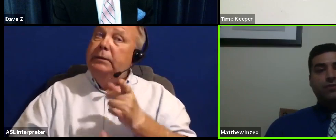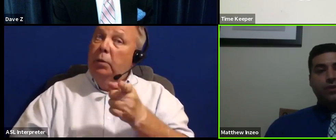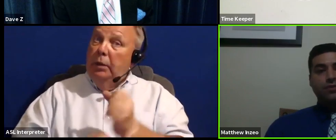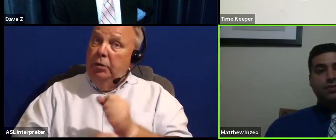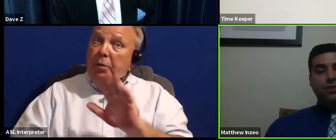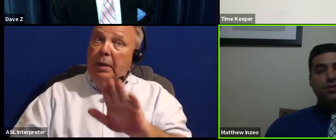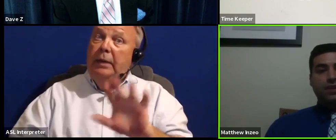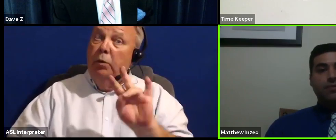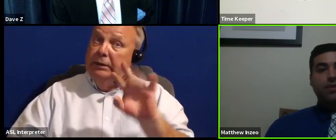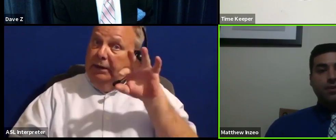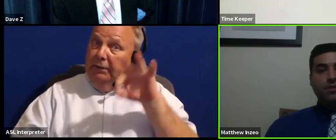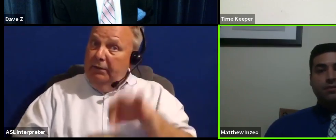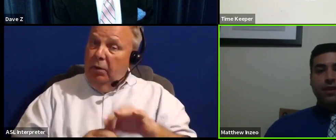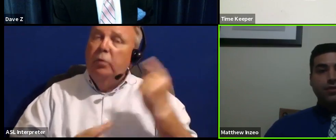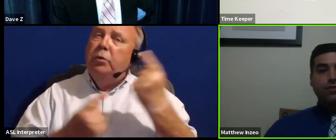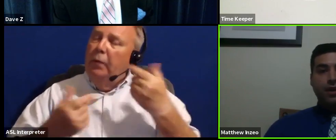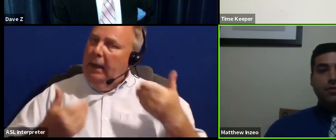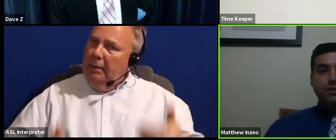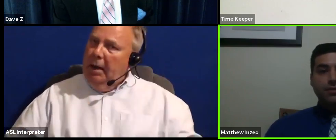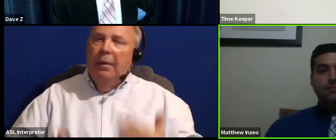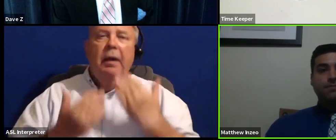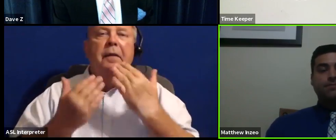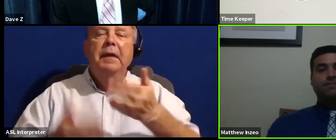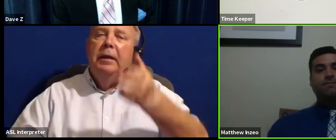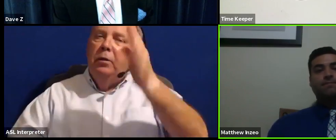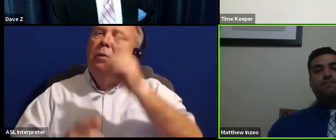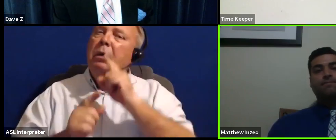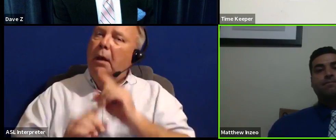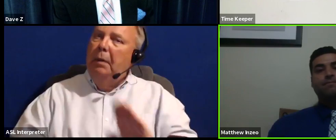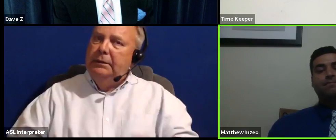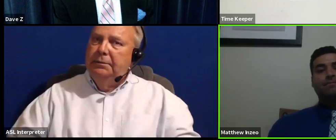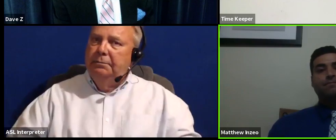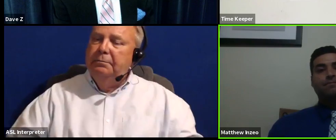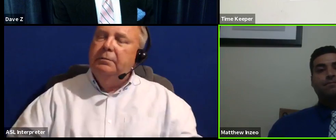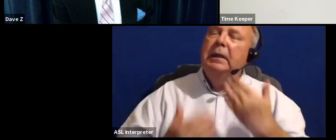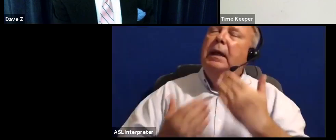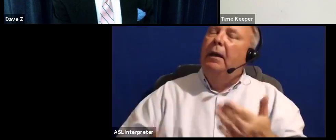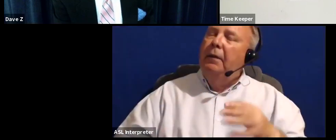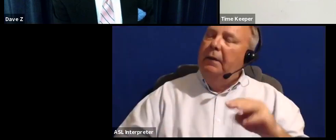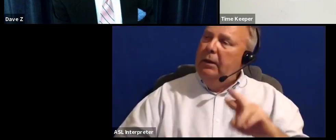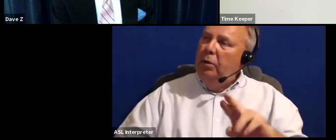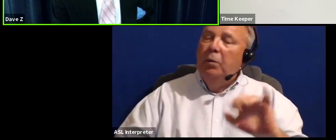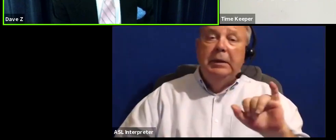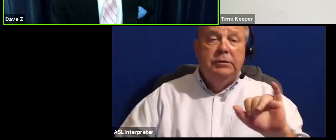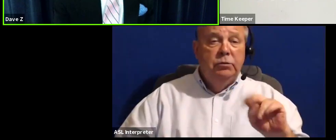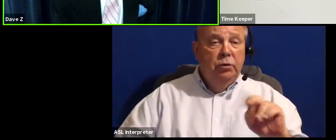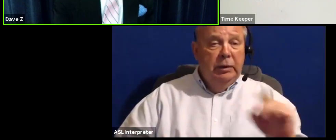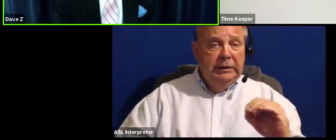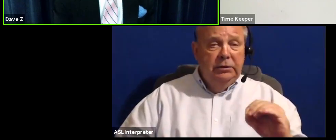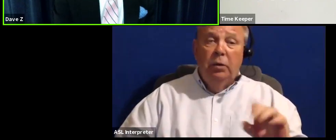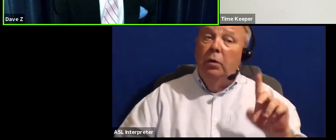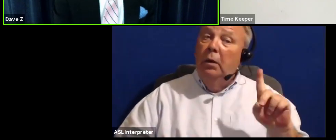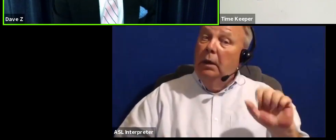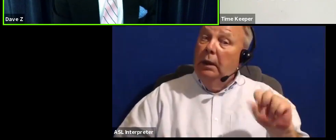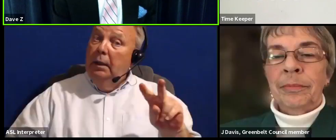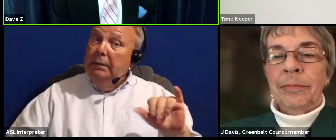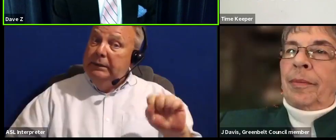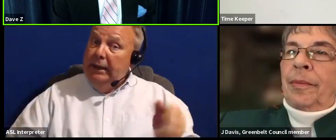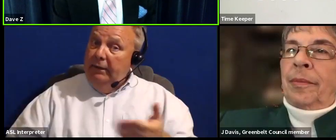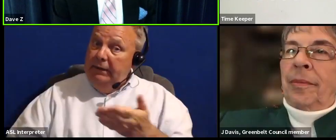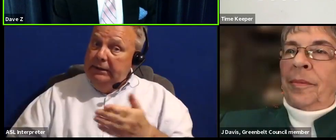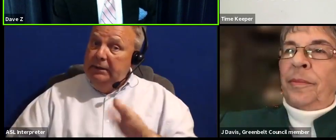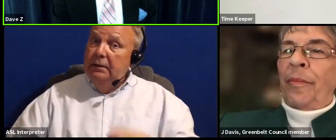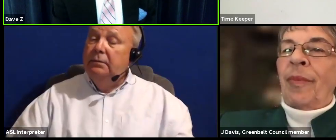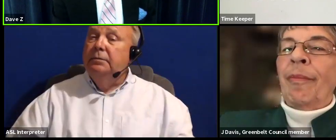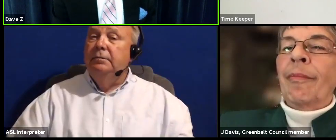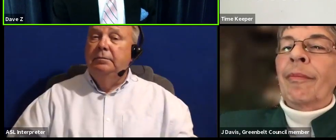your seven votes, you think about me. Thank you. God bless. Thank you, Mr. Enzio. Ms. Davis, the floor is